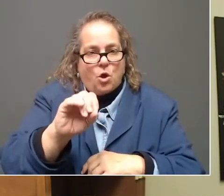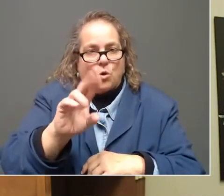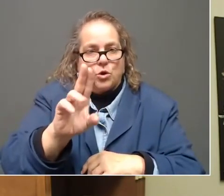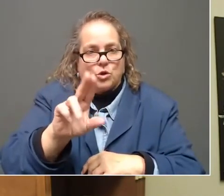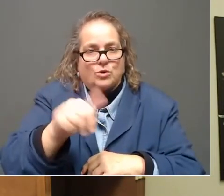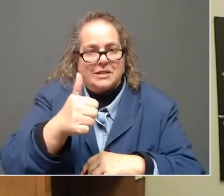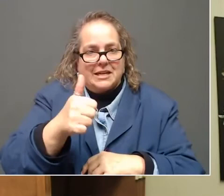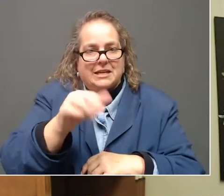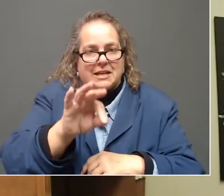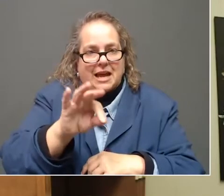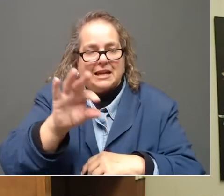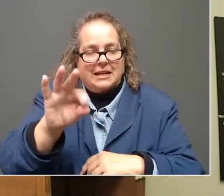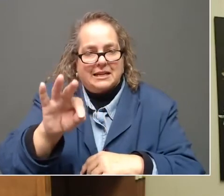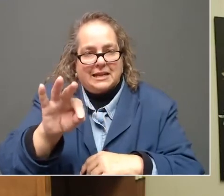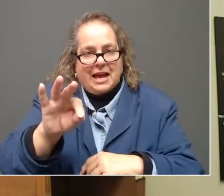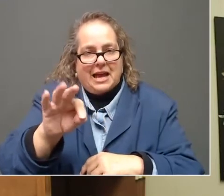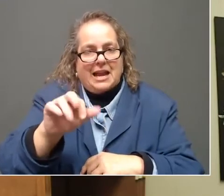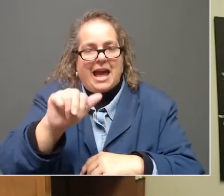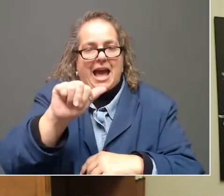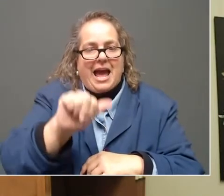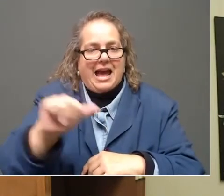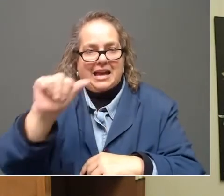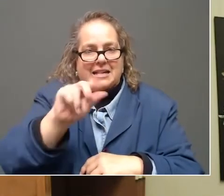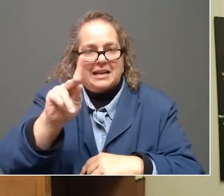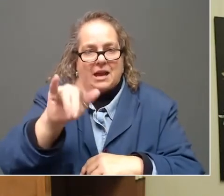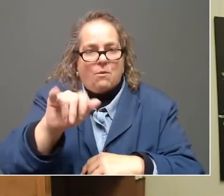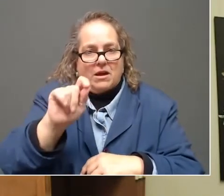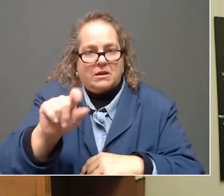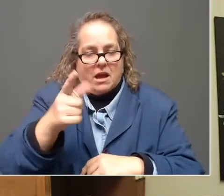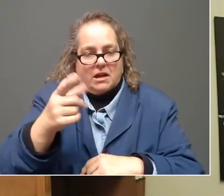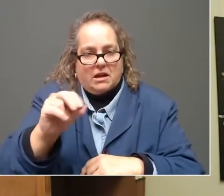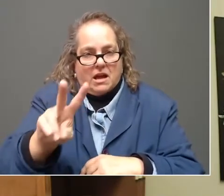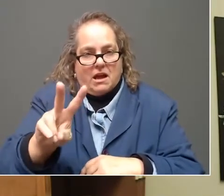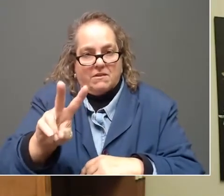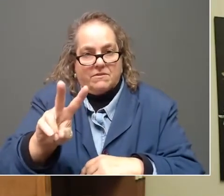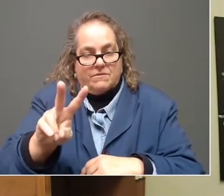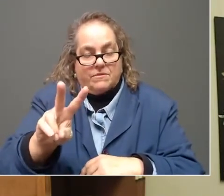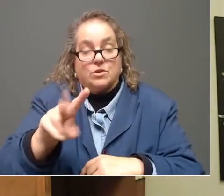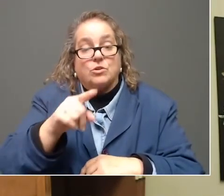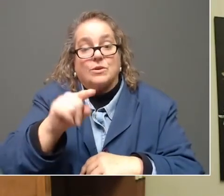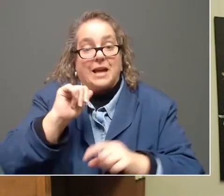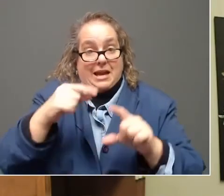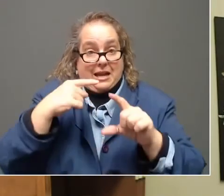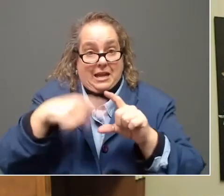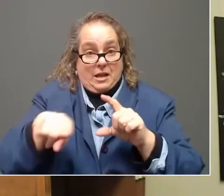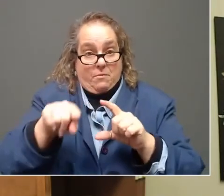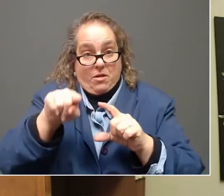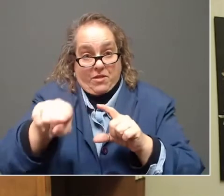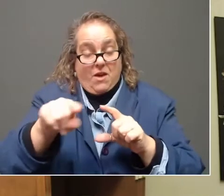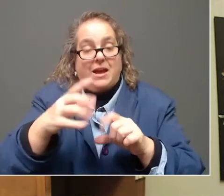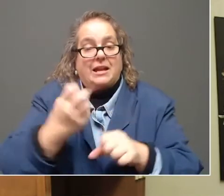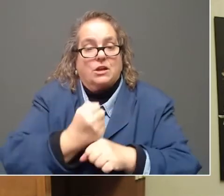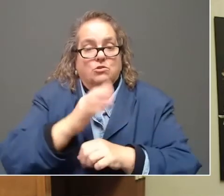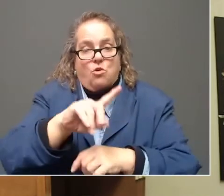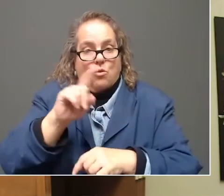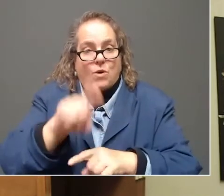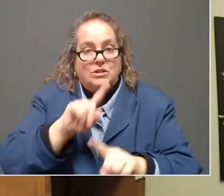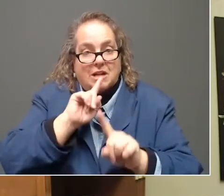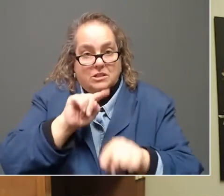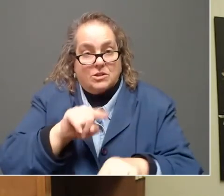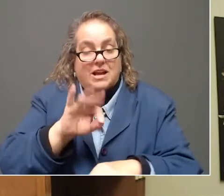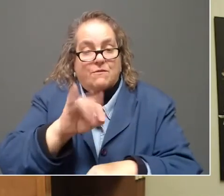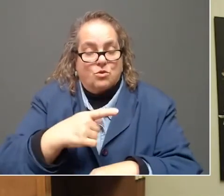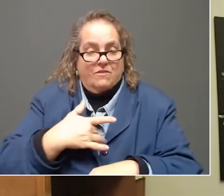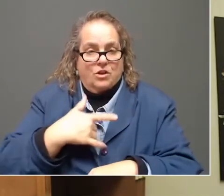at KY.gov. So you can email there and get those questions answered if you think you have that